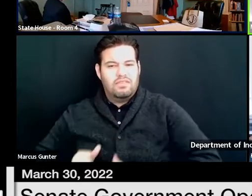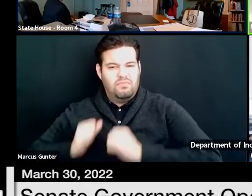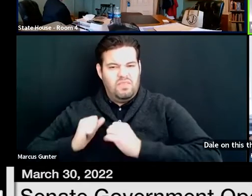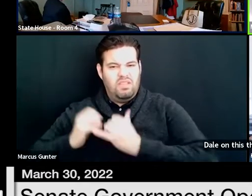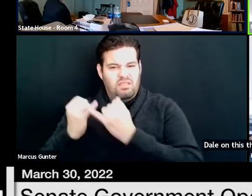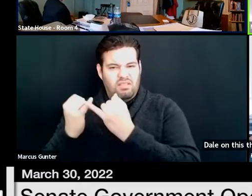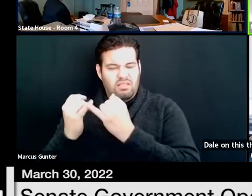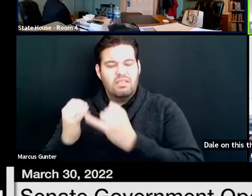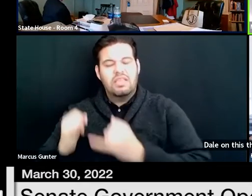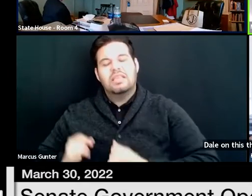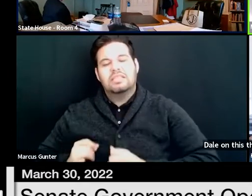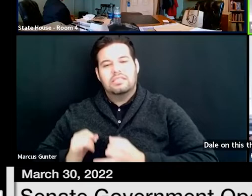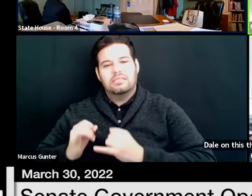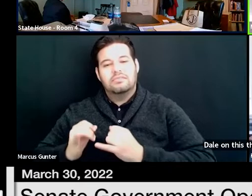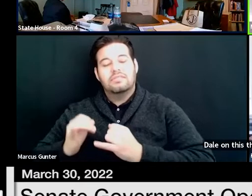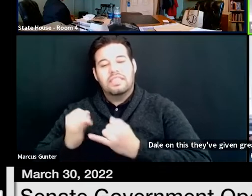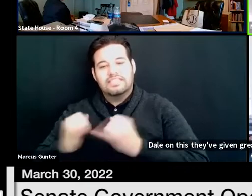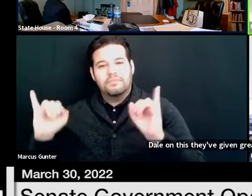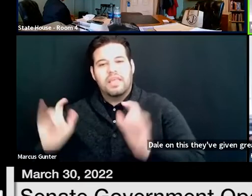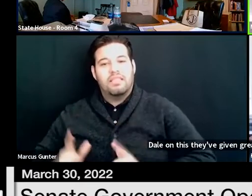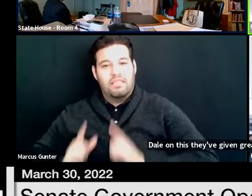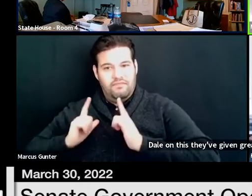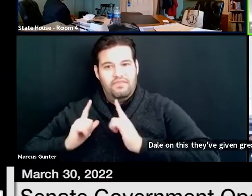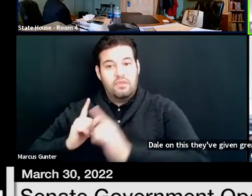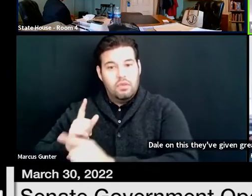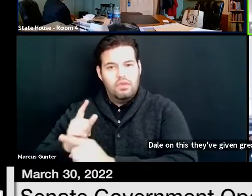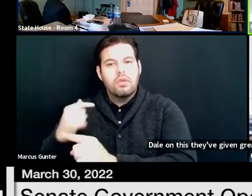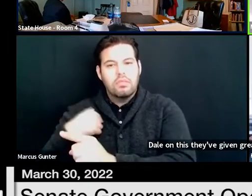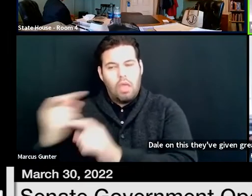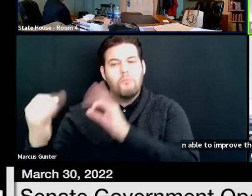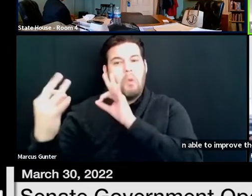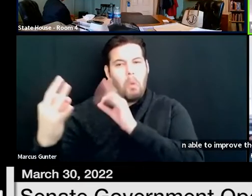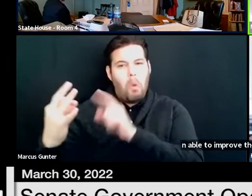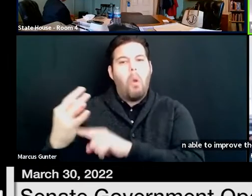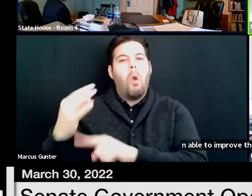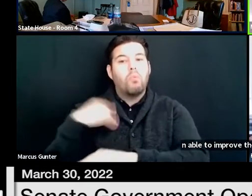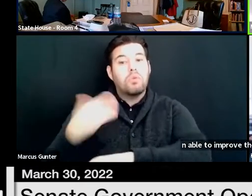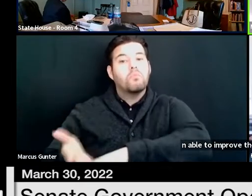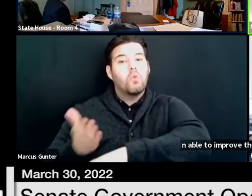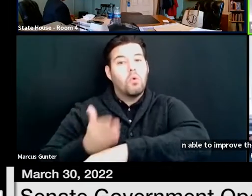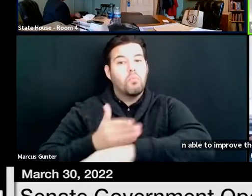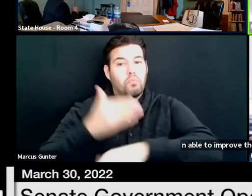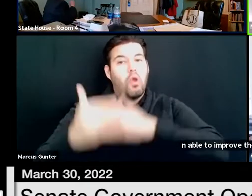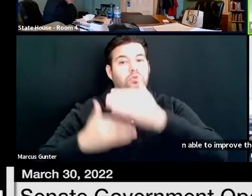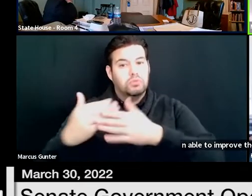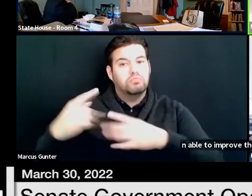feedback, and we've been able to improve the process and the experience each time we do it.